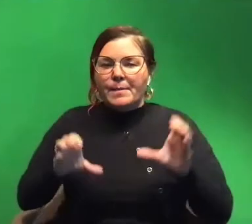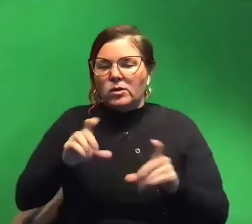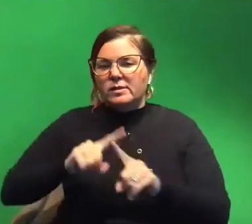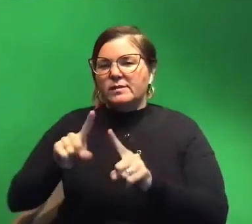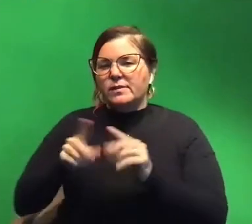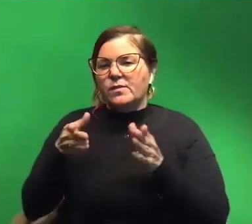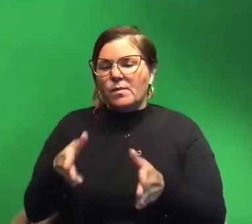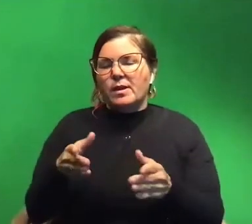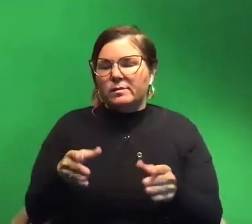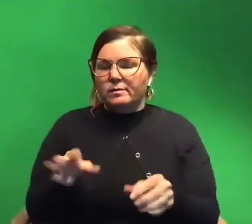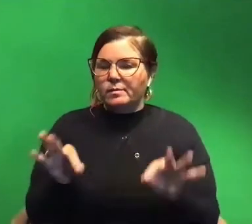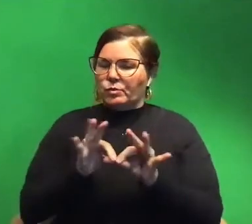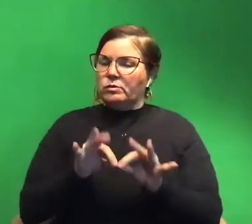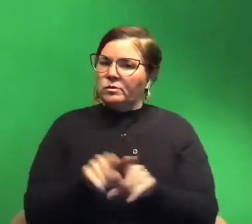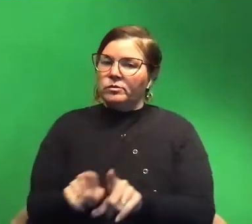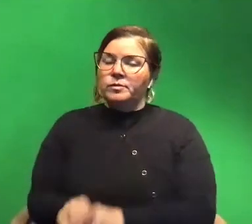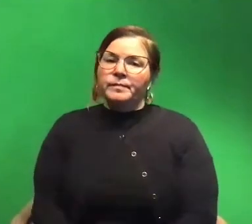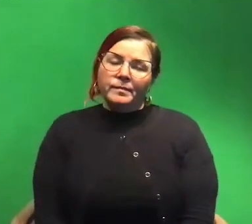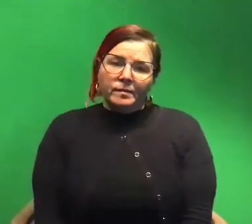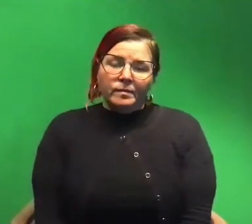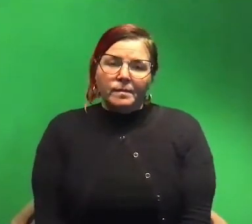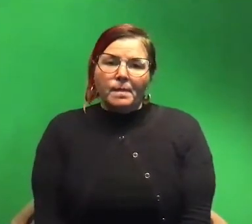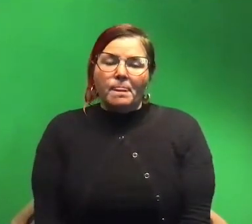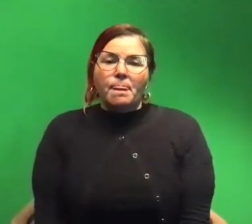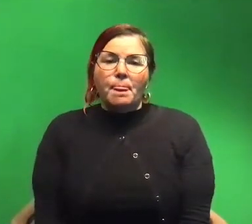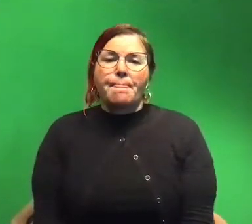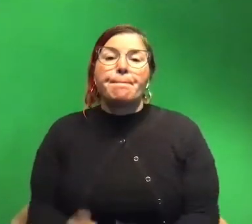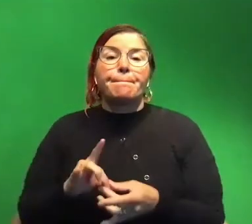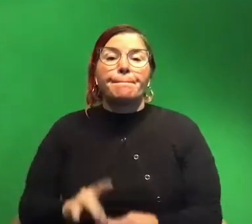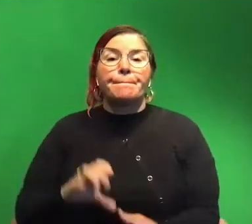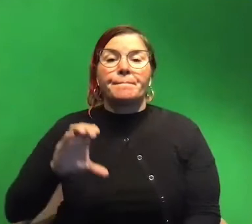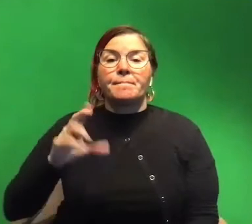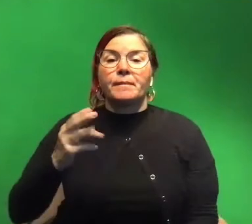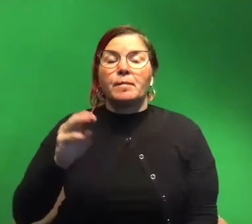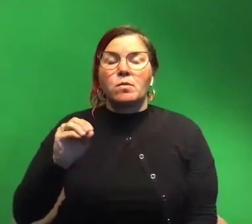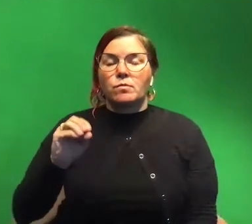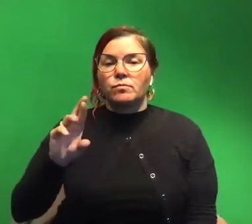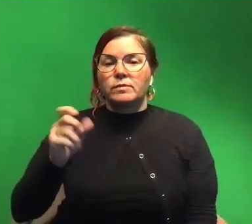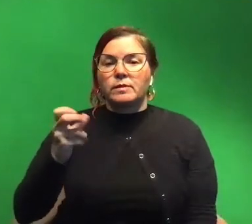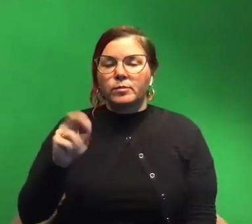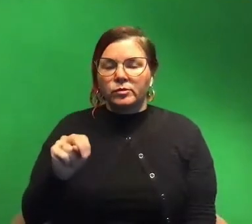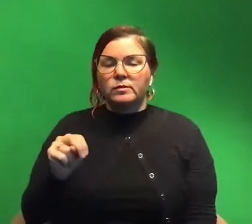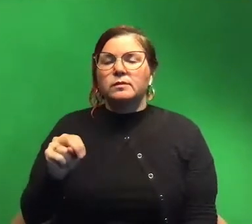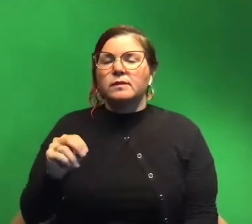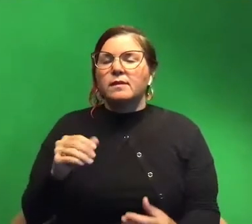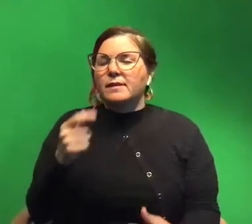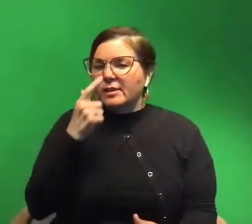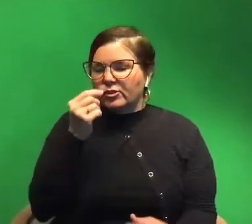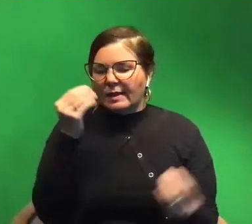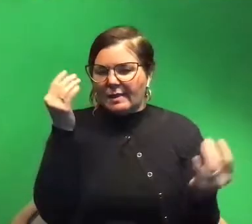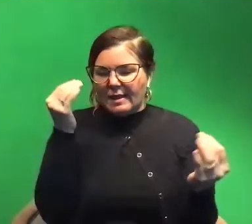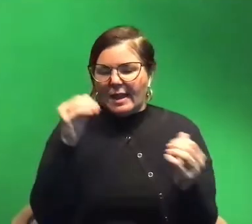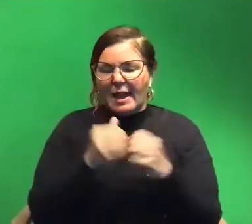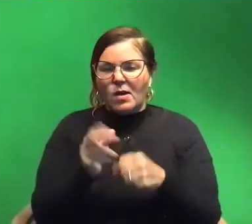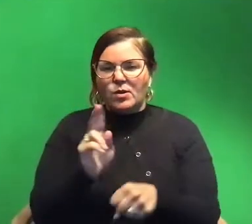is useful too. Um and in terms of chemoreception there's some interesting thoughts about how they might use their